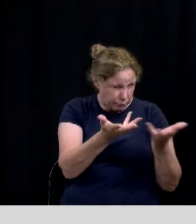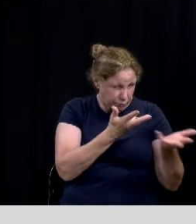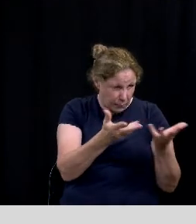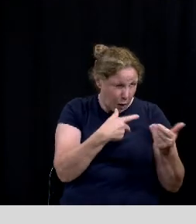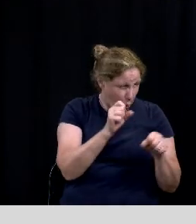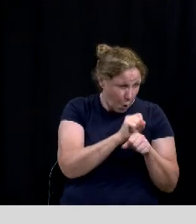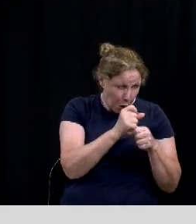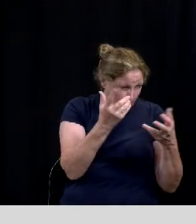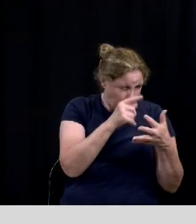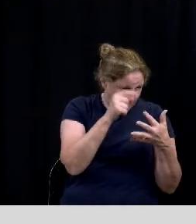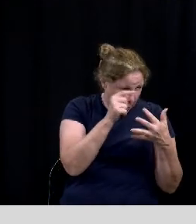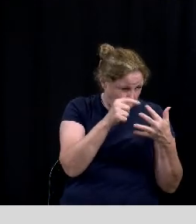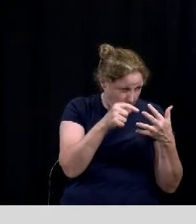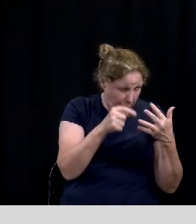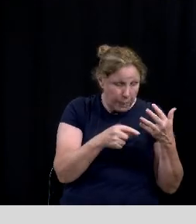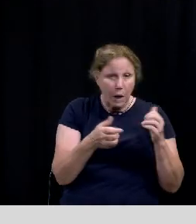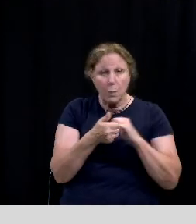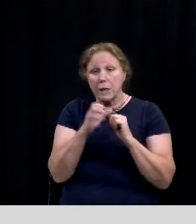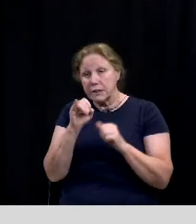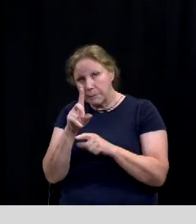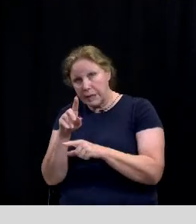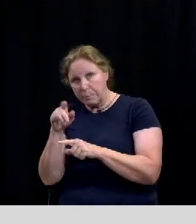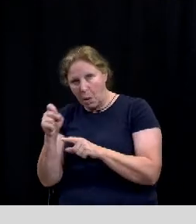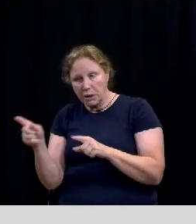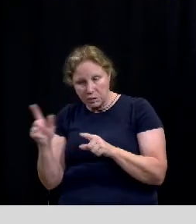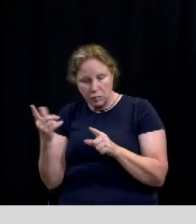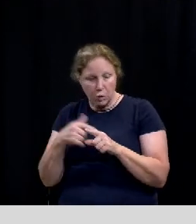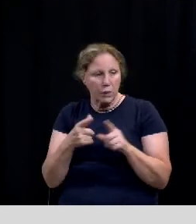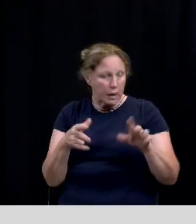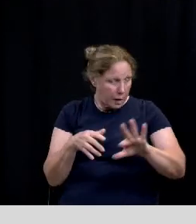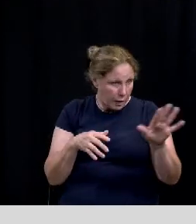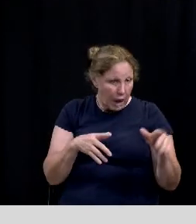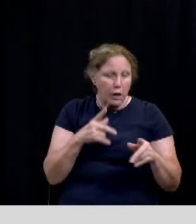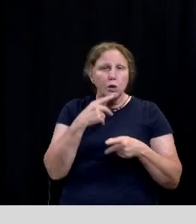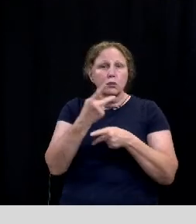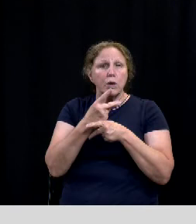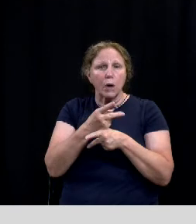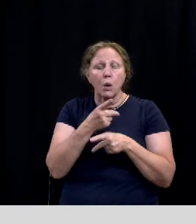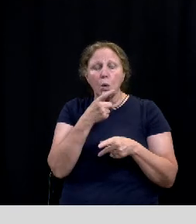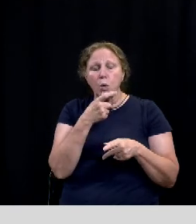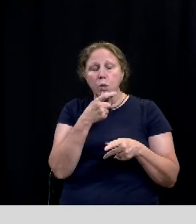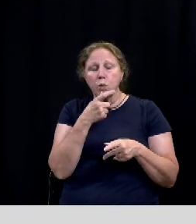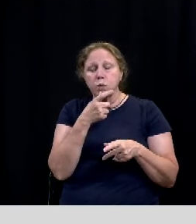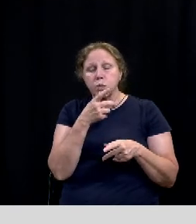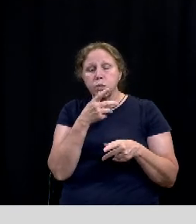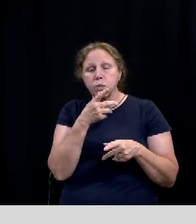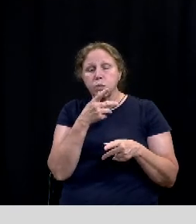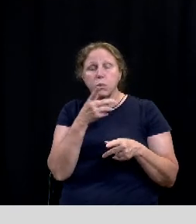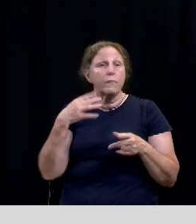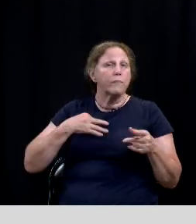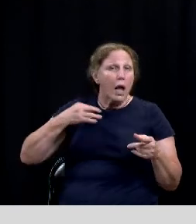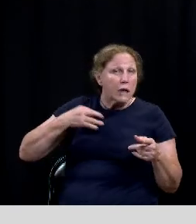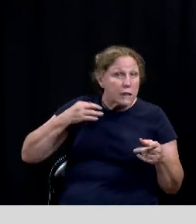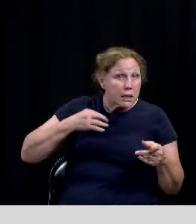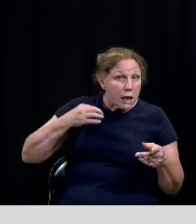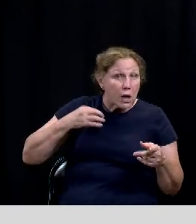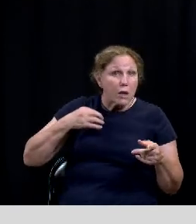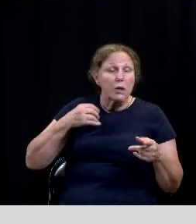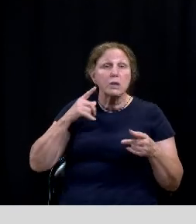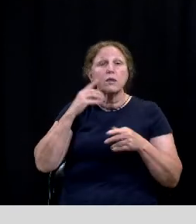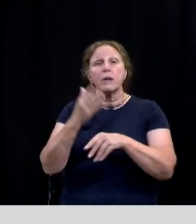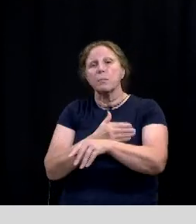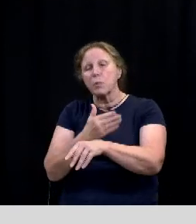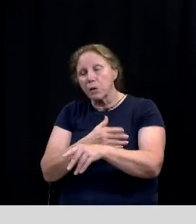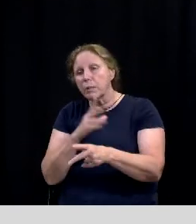uh in collaboration with cb and the parks team and the oversight of the uh volunteers of the downtown public improvement district